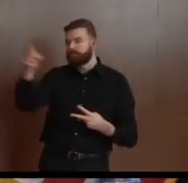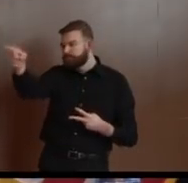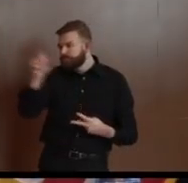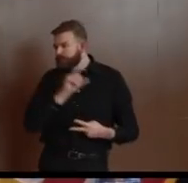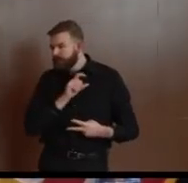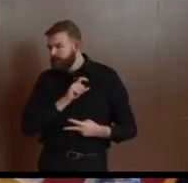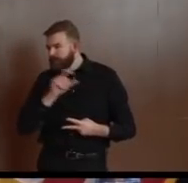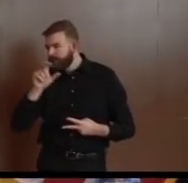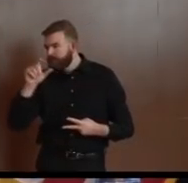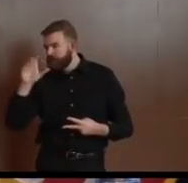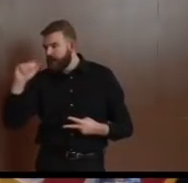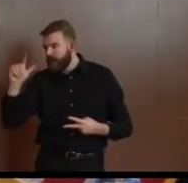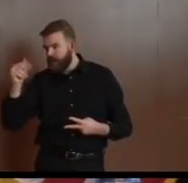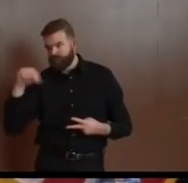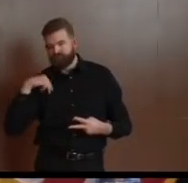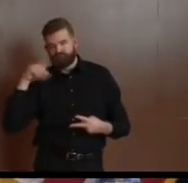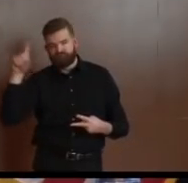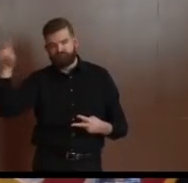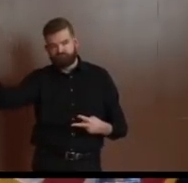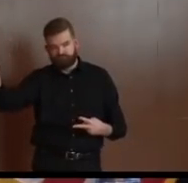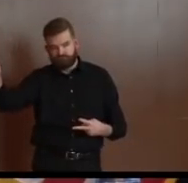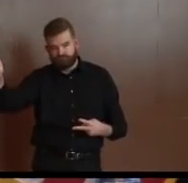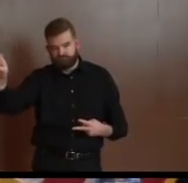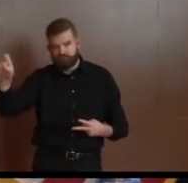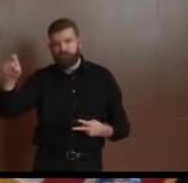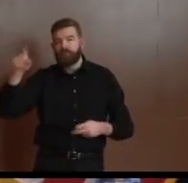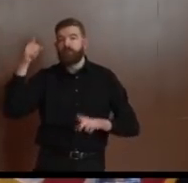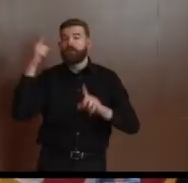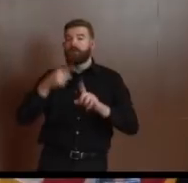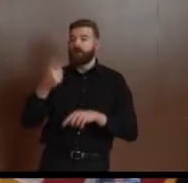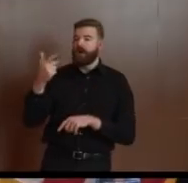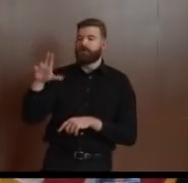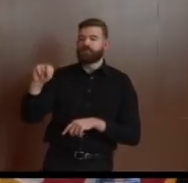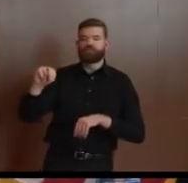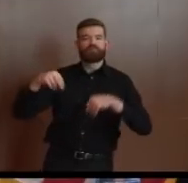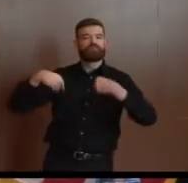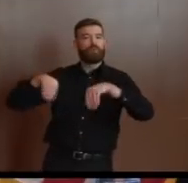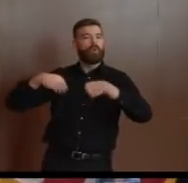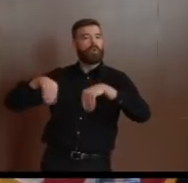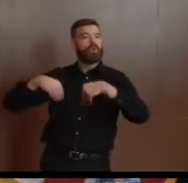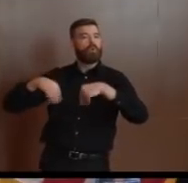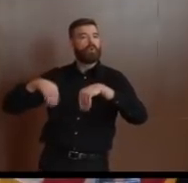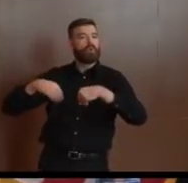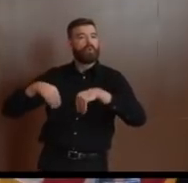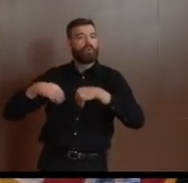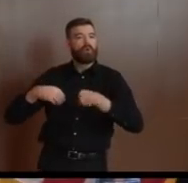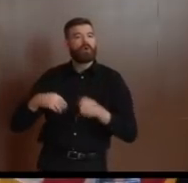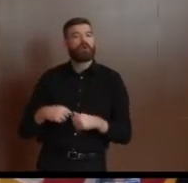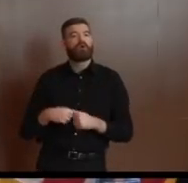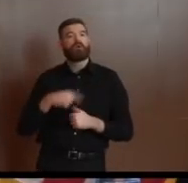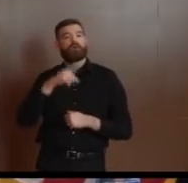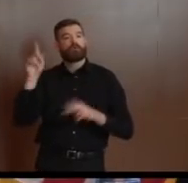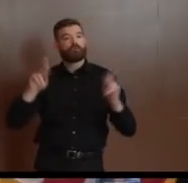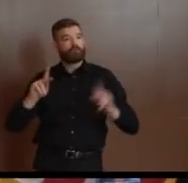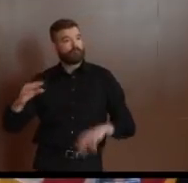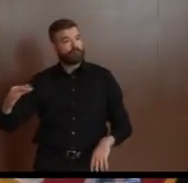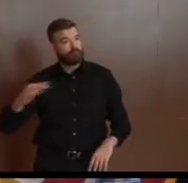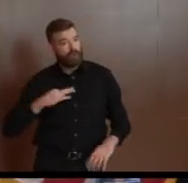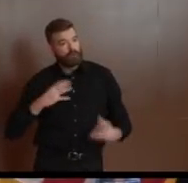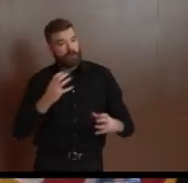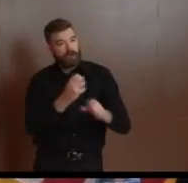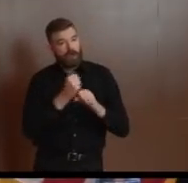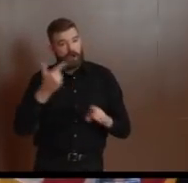live again because currently it's down because of the executive order so that thousands and tens of thousands of residents can be able to protect themselves?